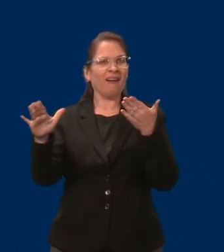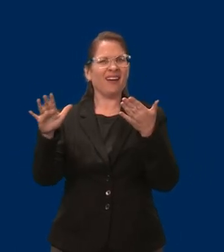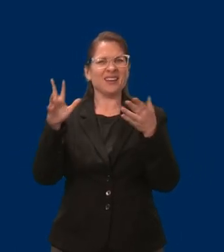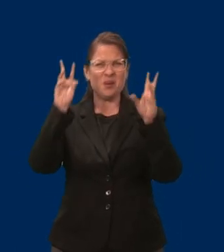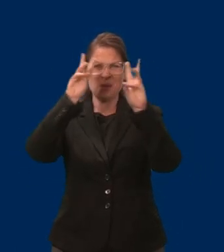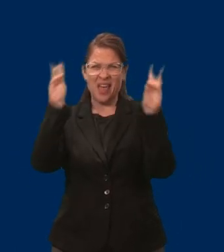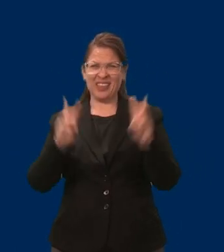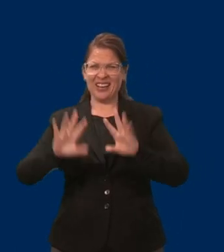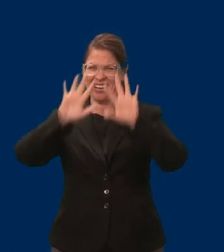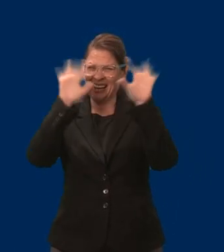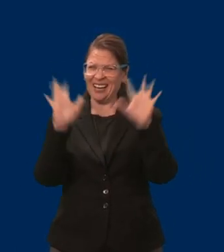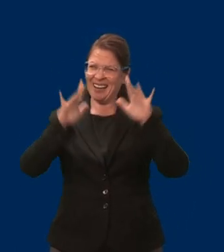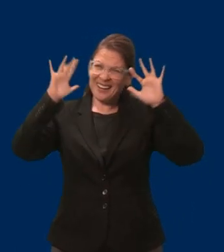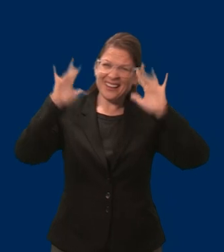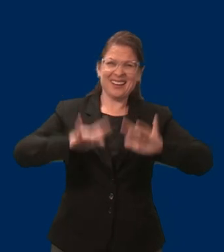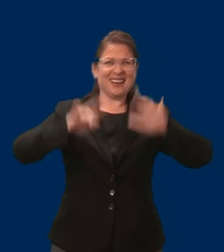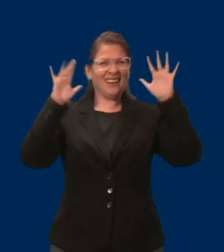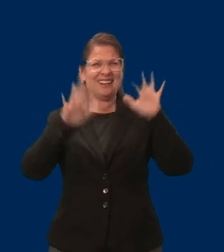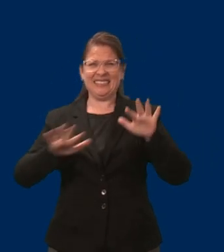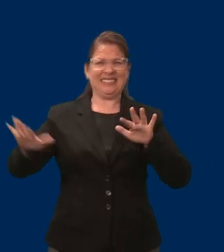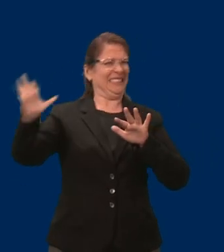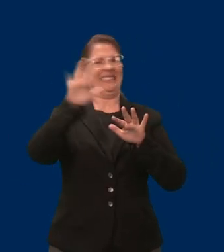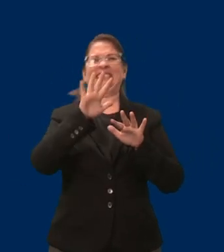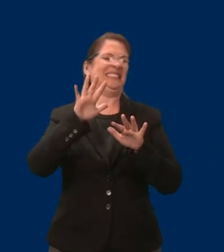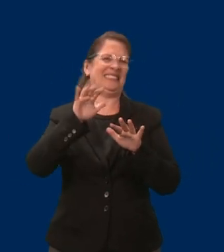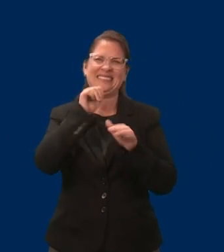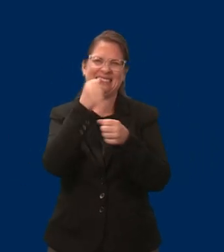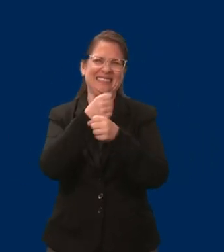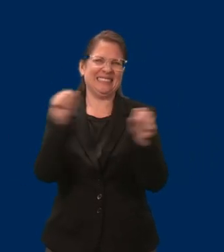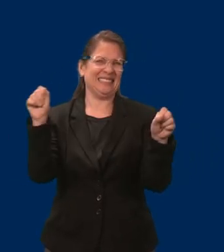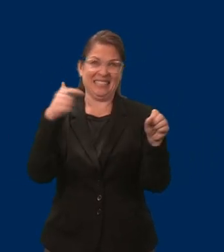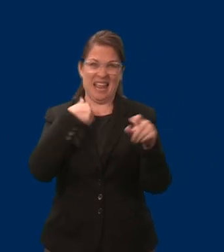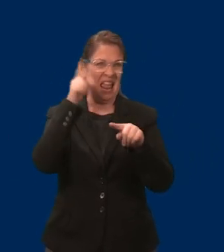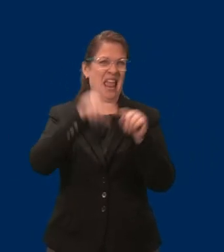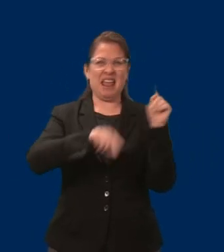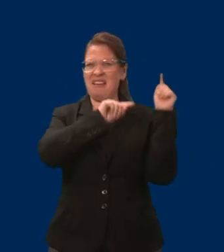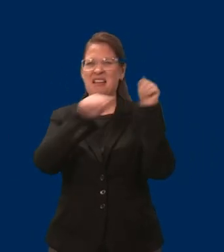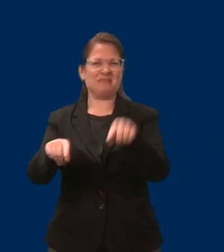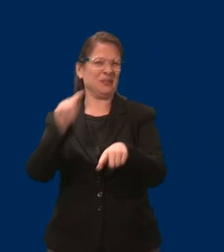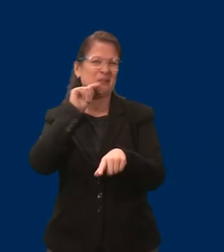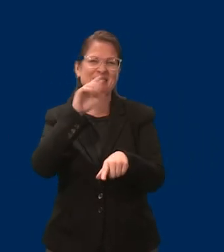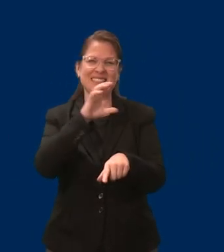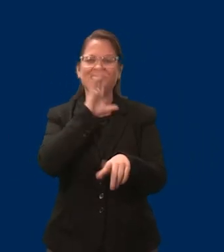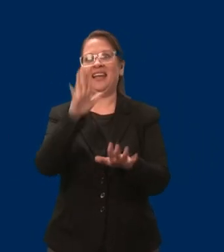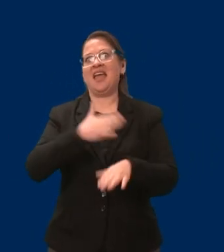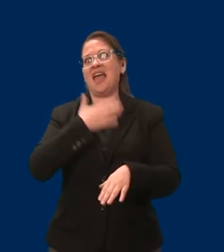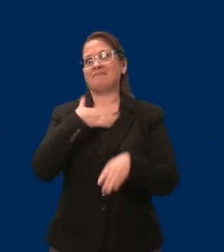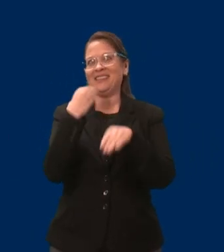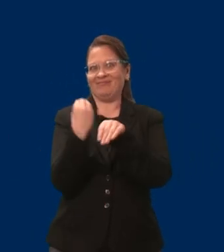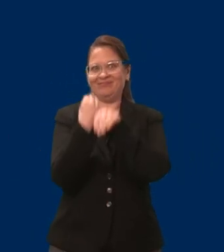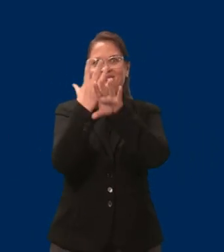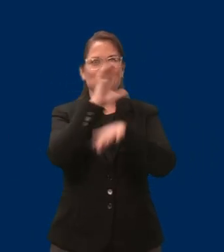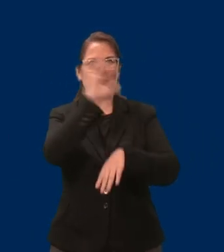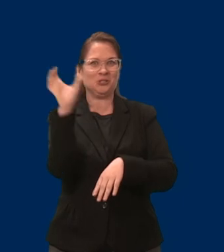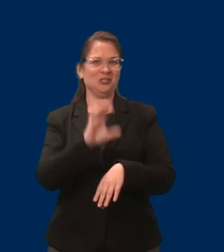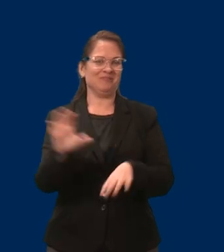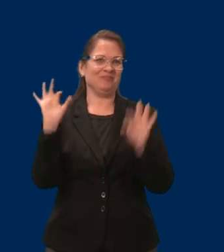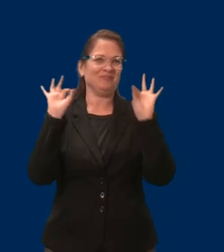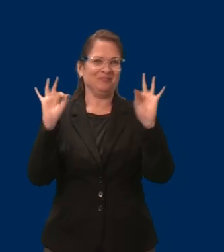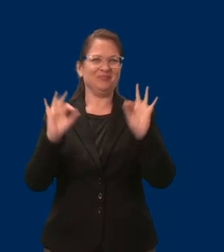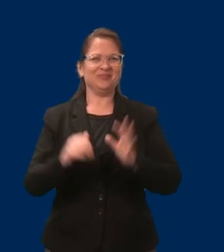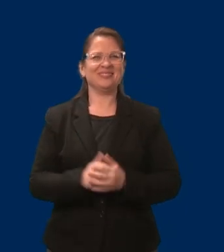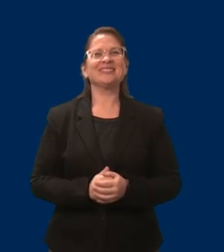time getting to the cities. On that note, I am pleased to represent the outstate Minnesota disability